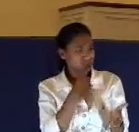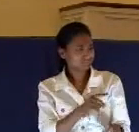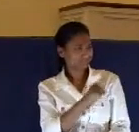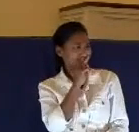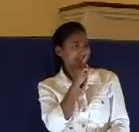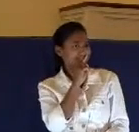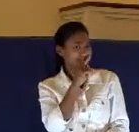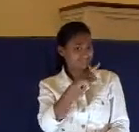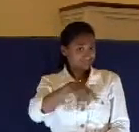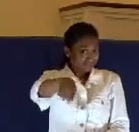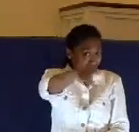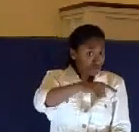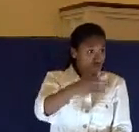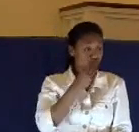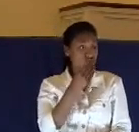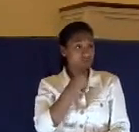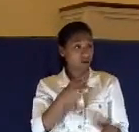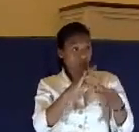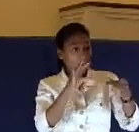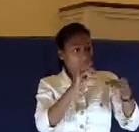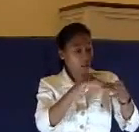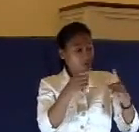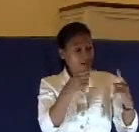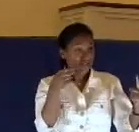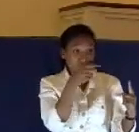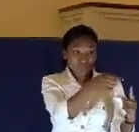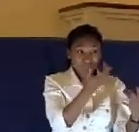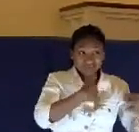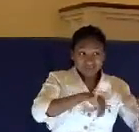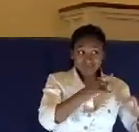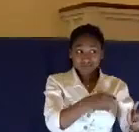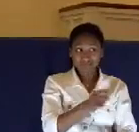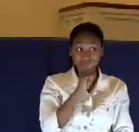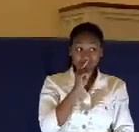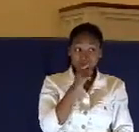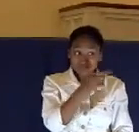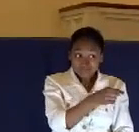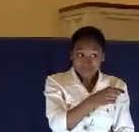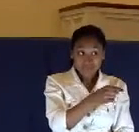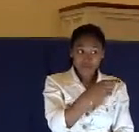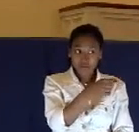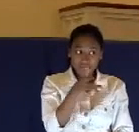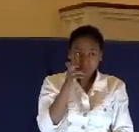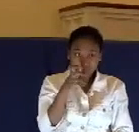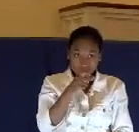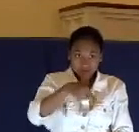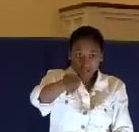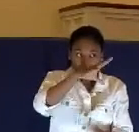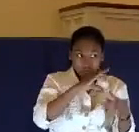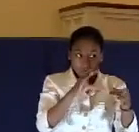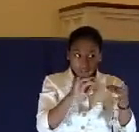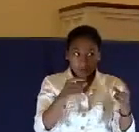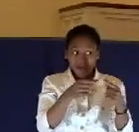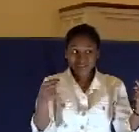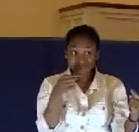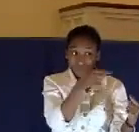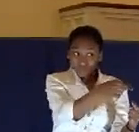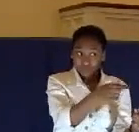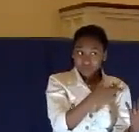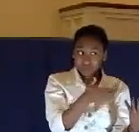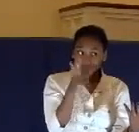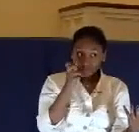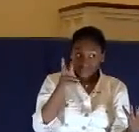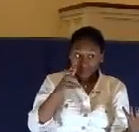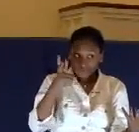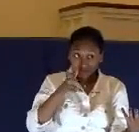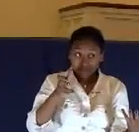Behold, how many things they witness against thee. Are you silent? Are you listening to everything they're saying about you? Are you hearing